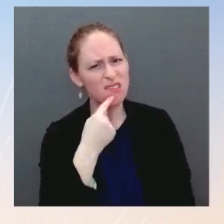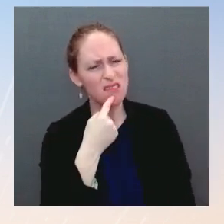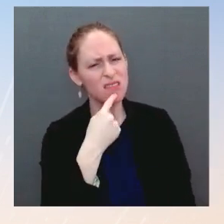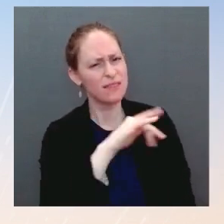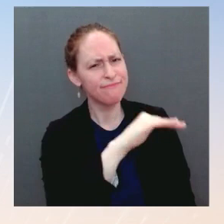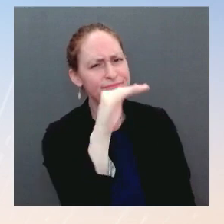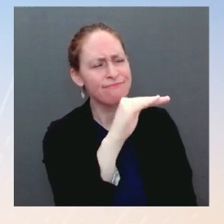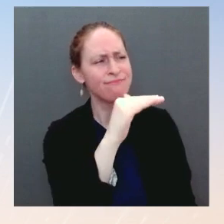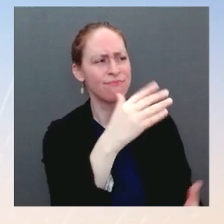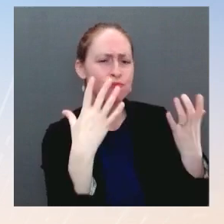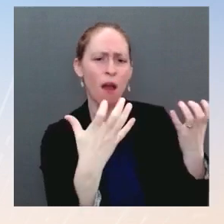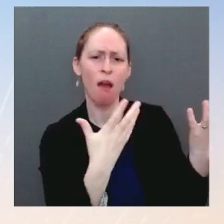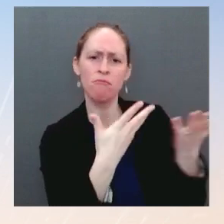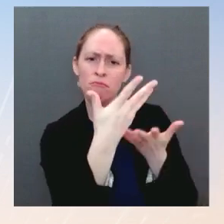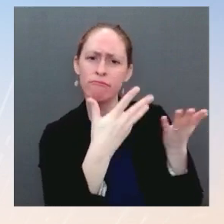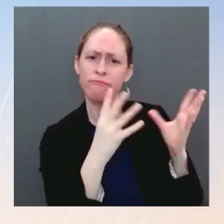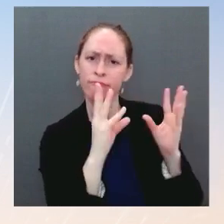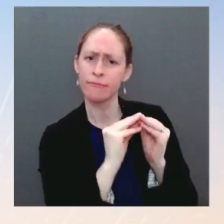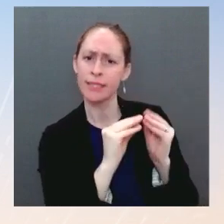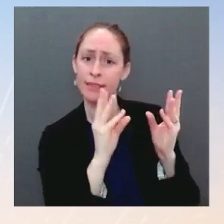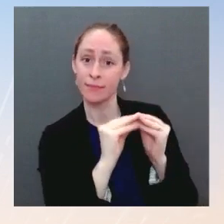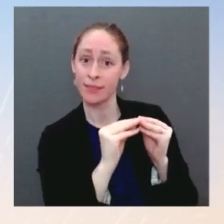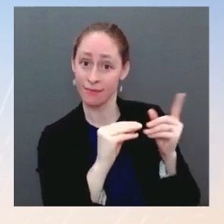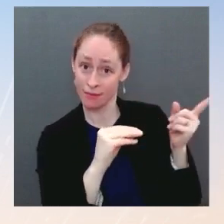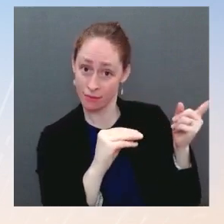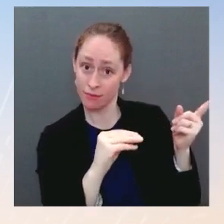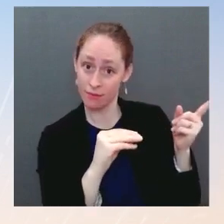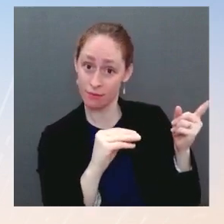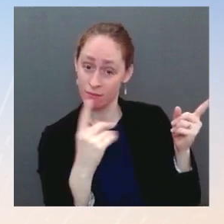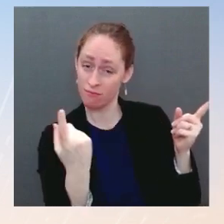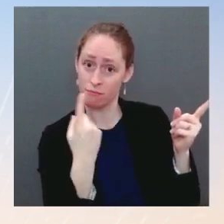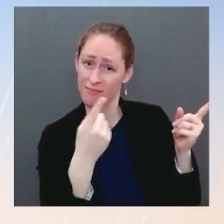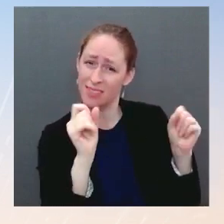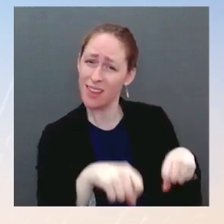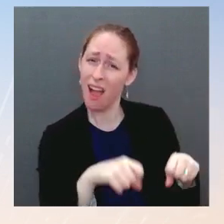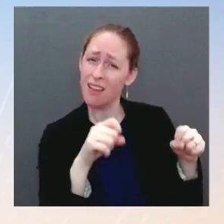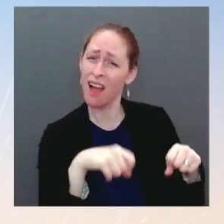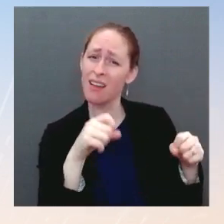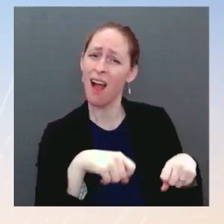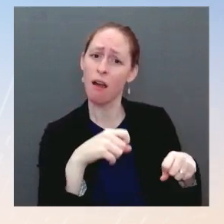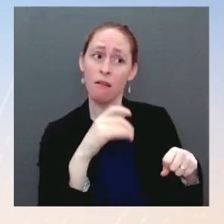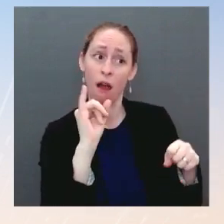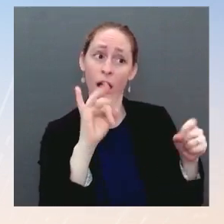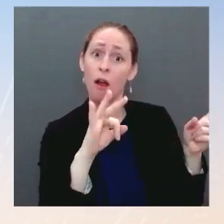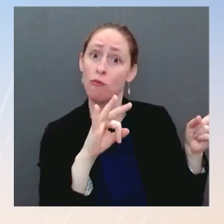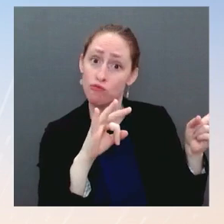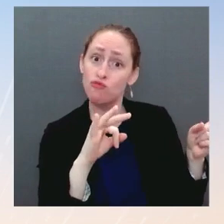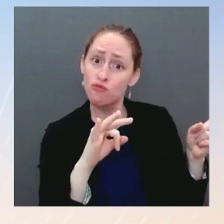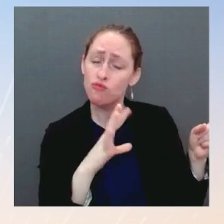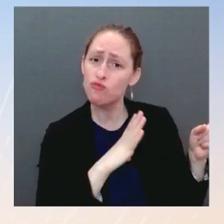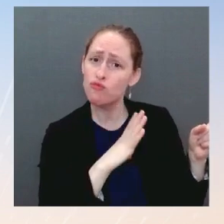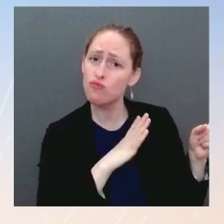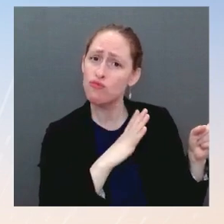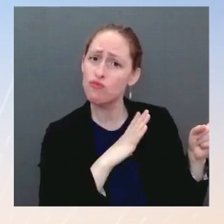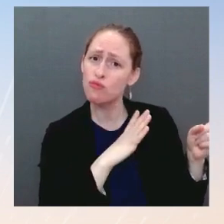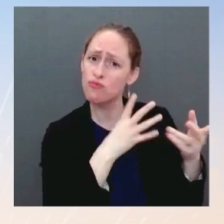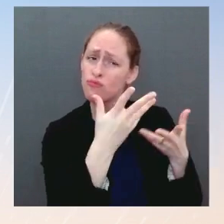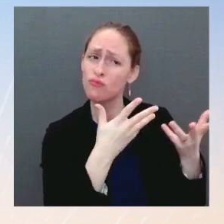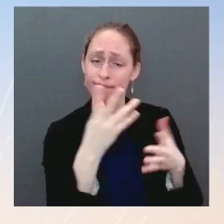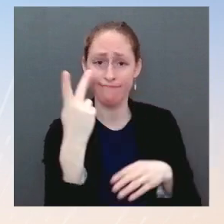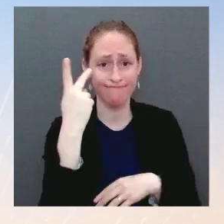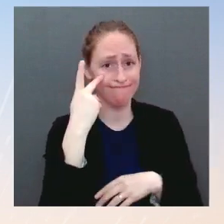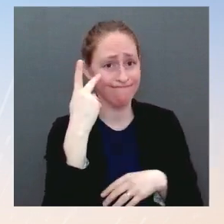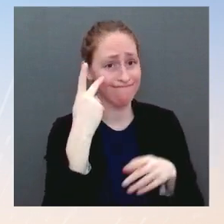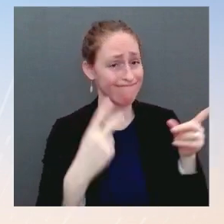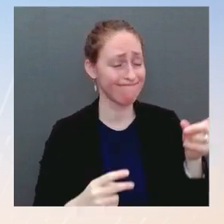that path should they be open to it. But they have conveyed their reviewing what was sent to